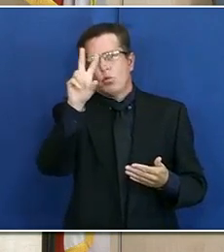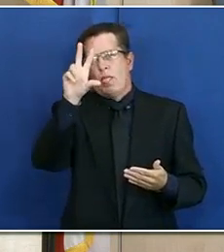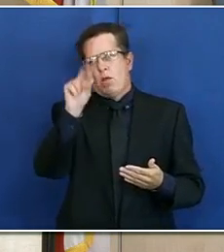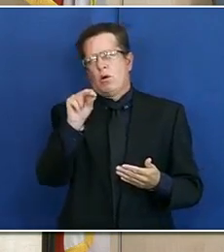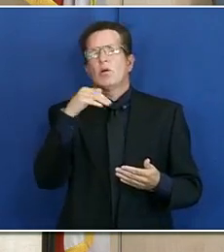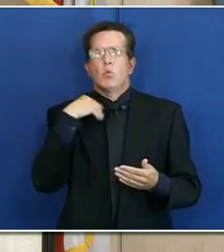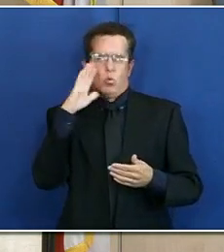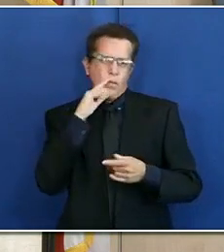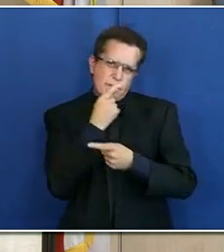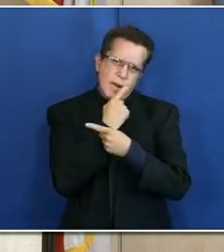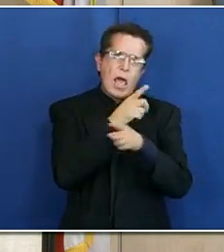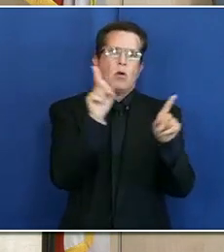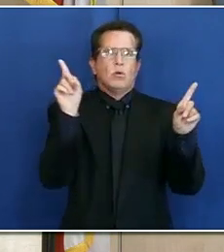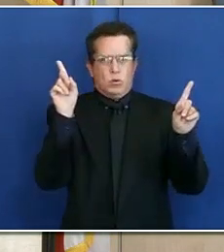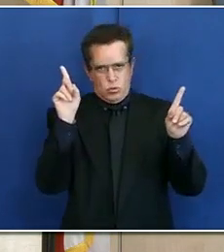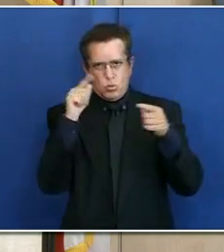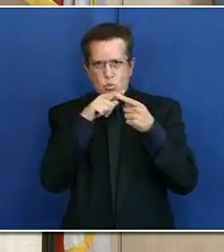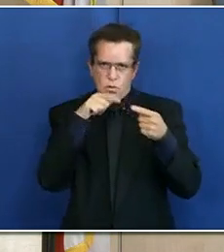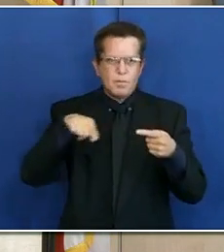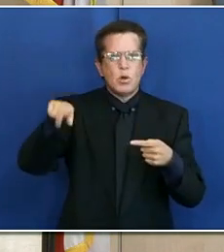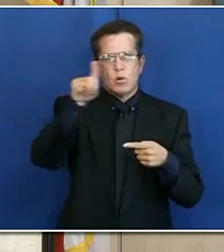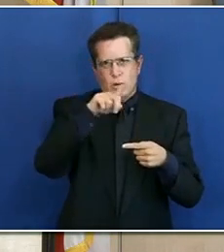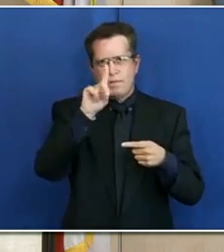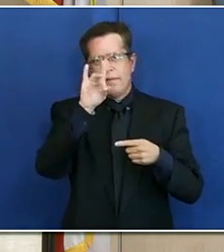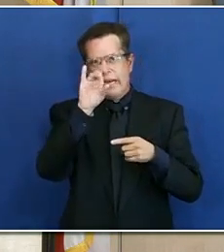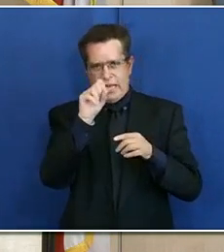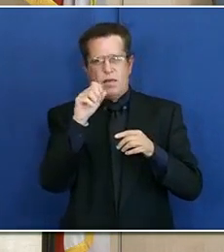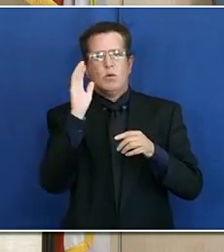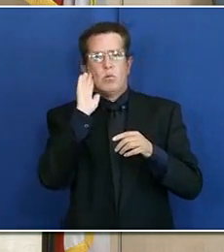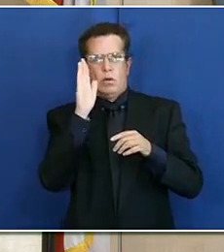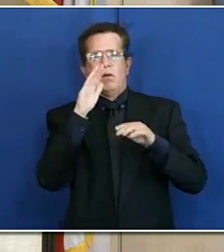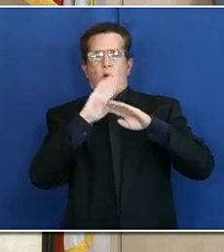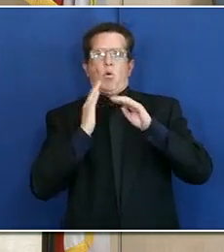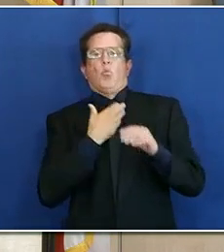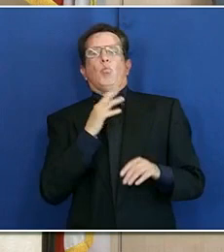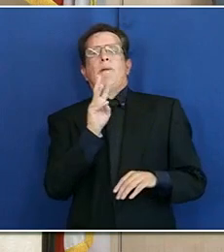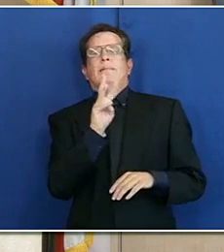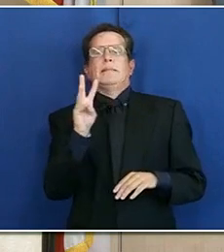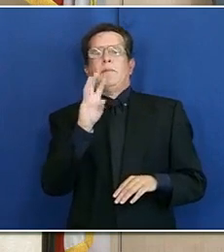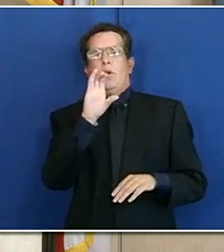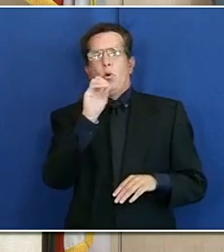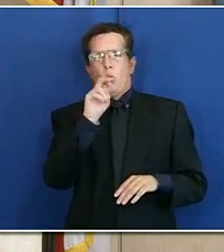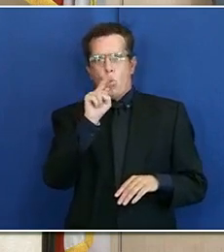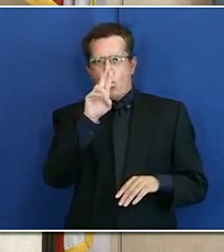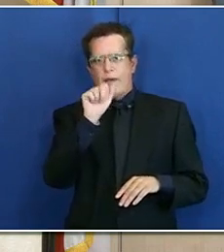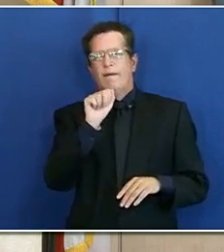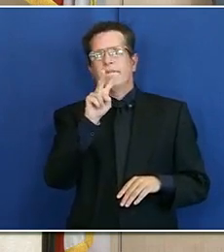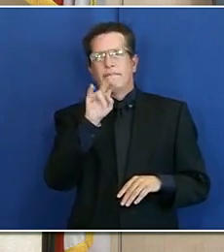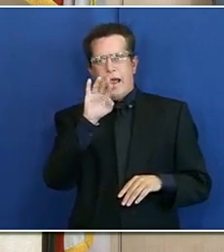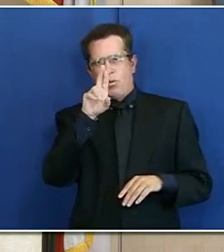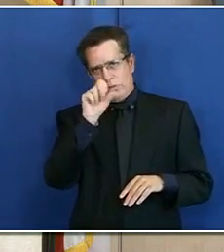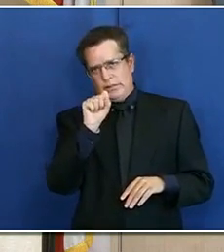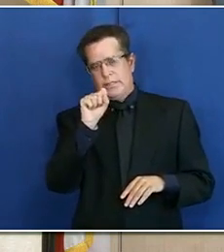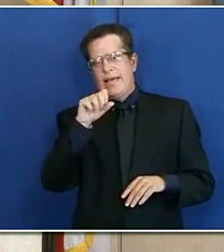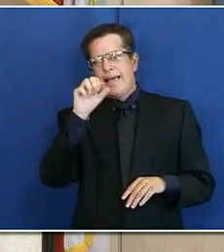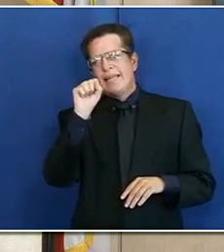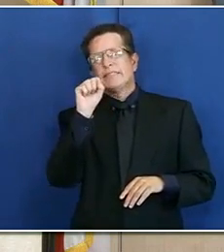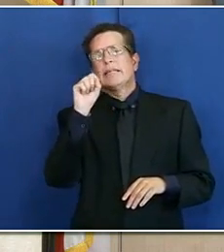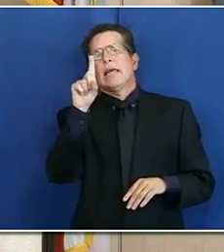the media, and we will update our coronavirus website at coronavirus-sd.com.